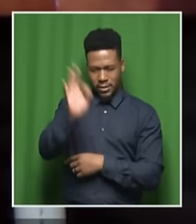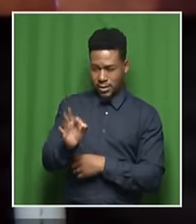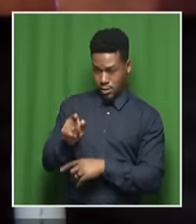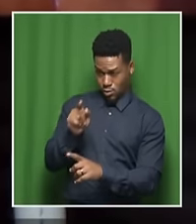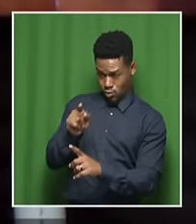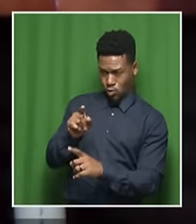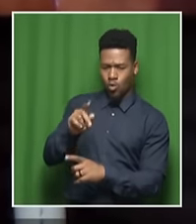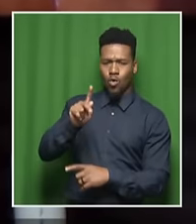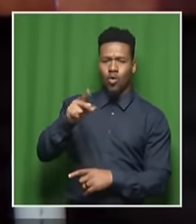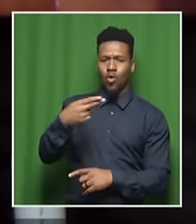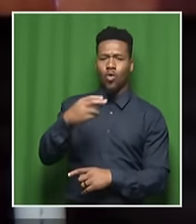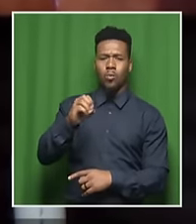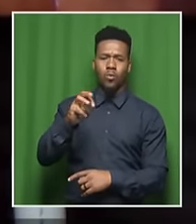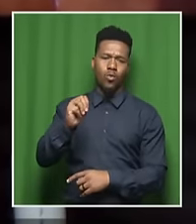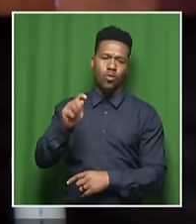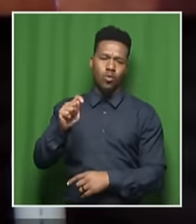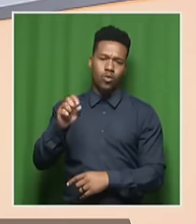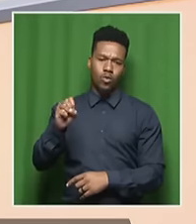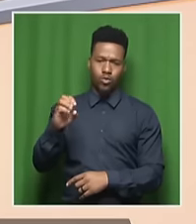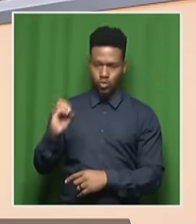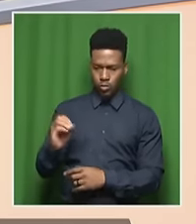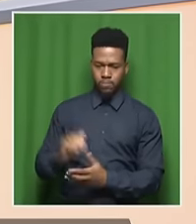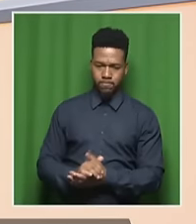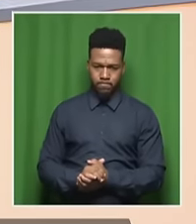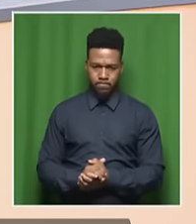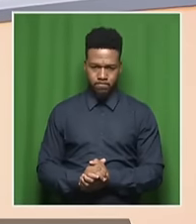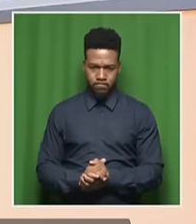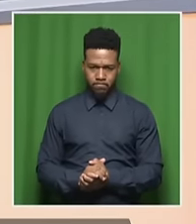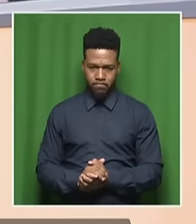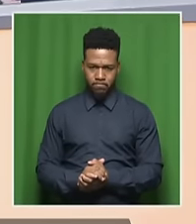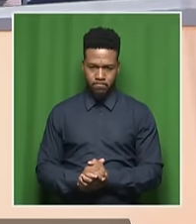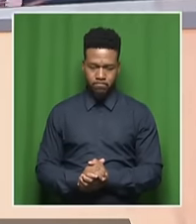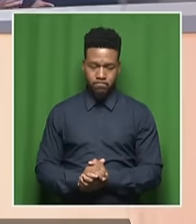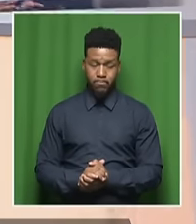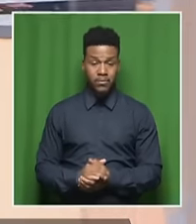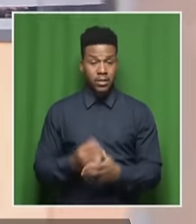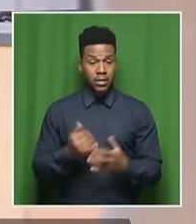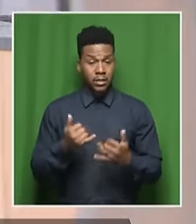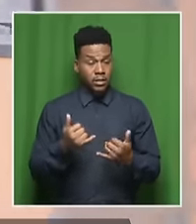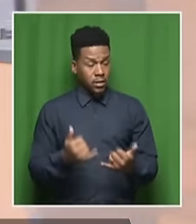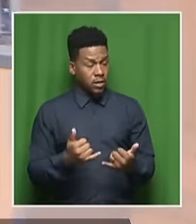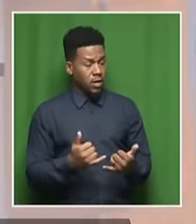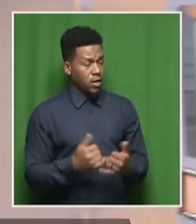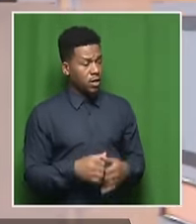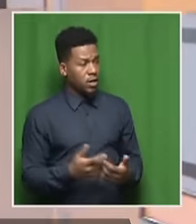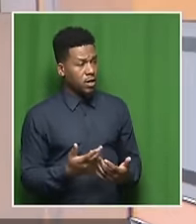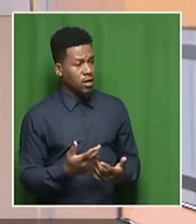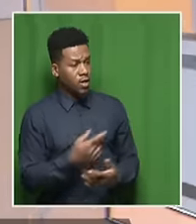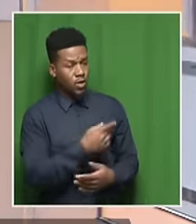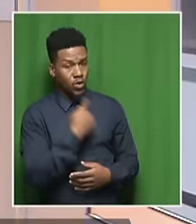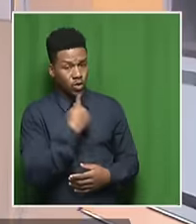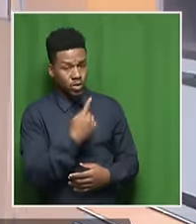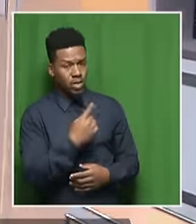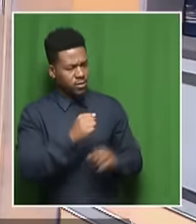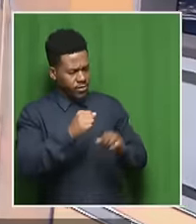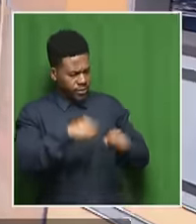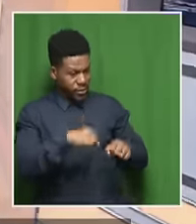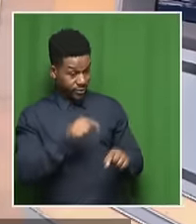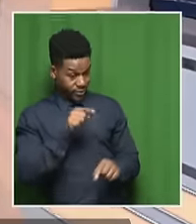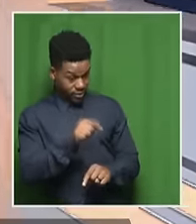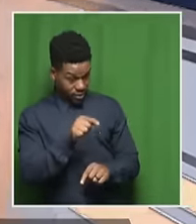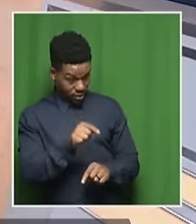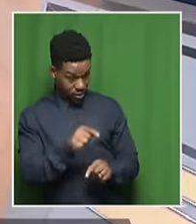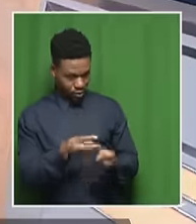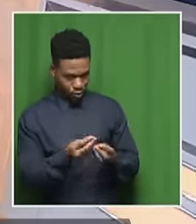without any question of doubt. Fantastic. I mean, you know, Komatsu, obviously, as we've heard, mean, he said, this is the solution, this is what we're looking for.